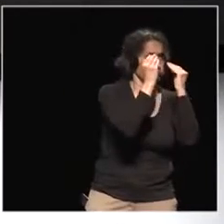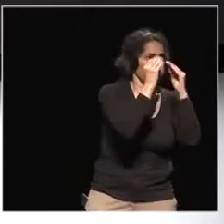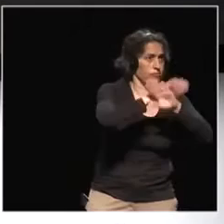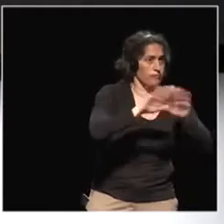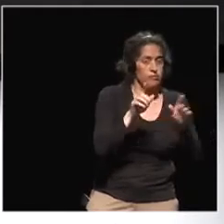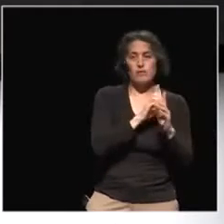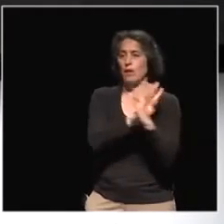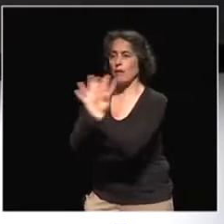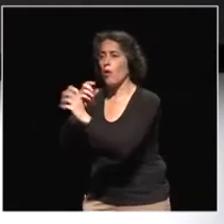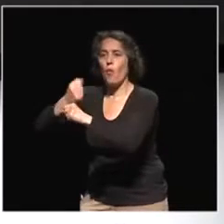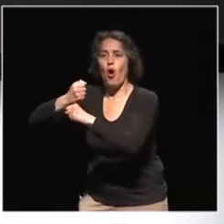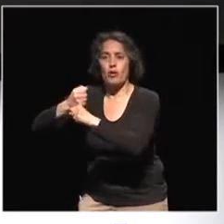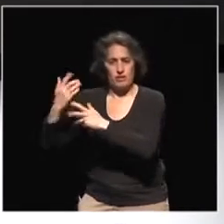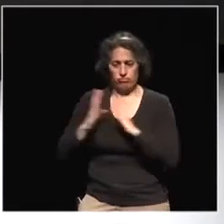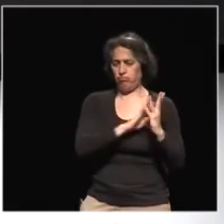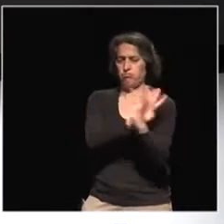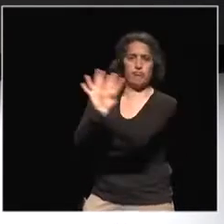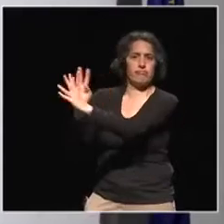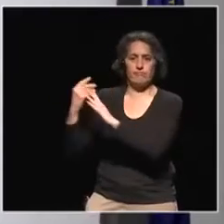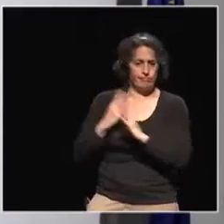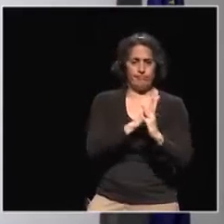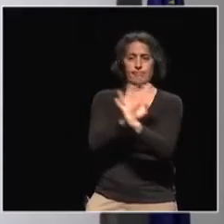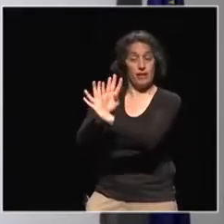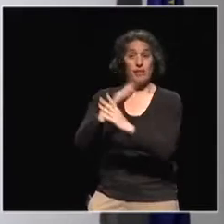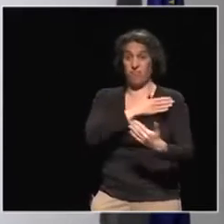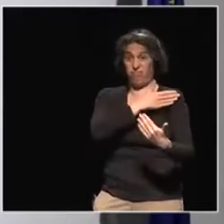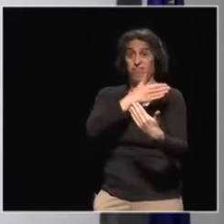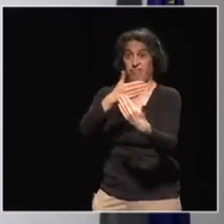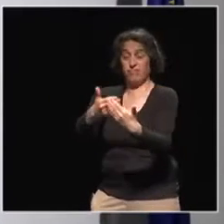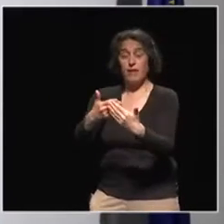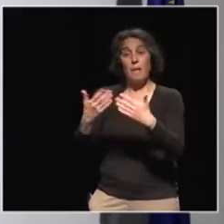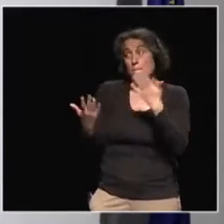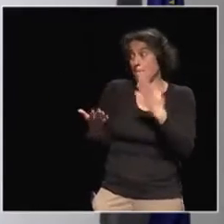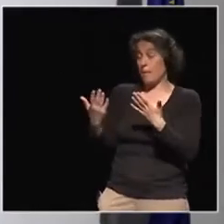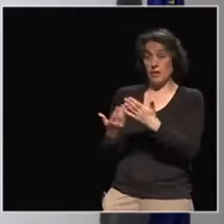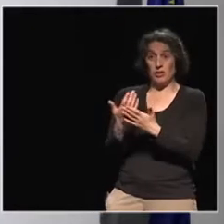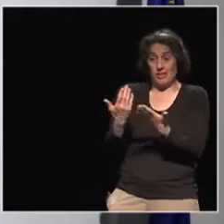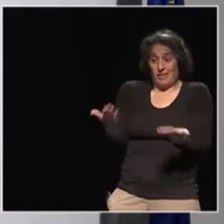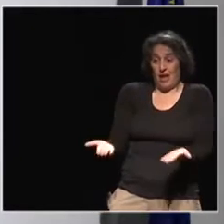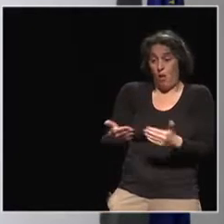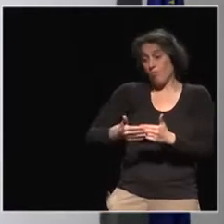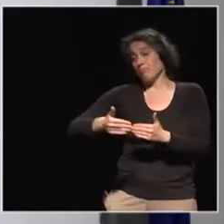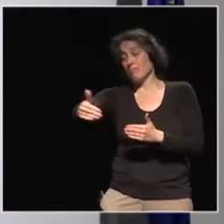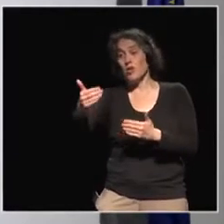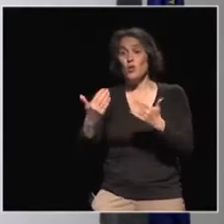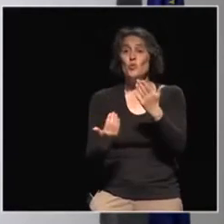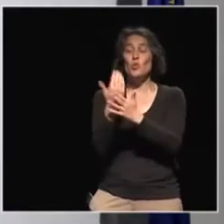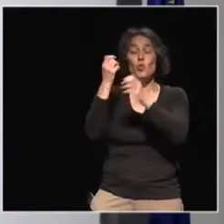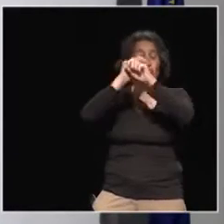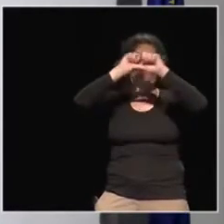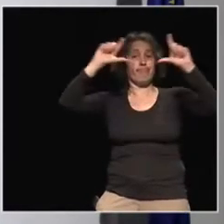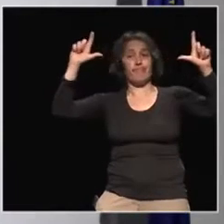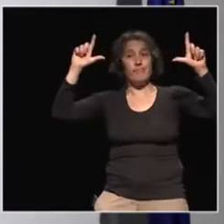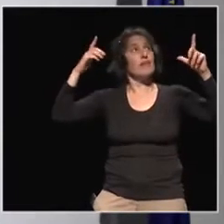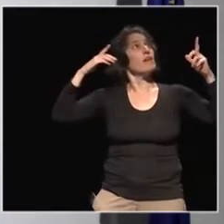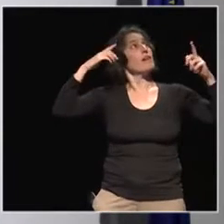very strongly. So do we need an educational revolution to shift these paradigms and to come to a